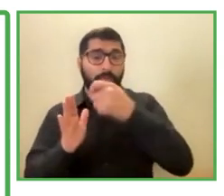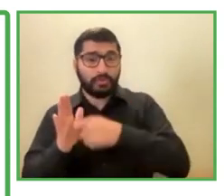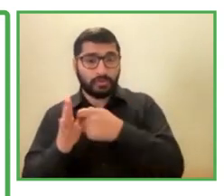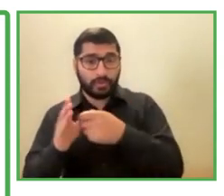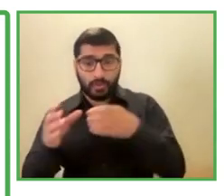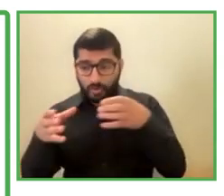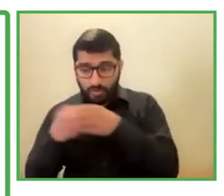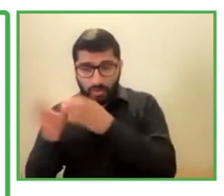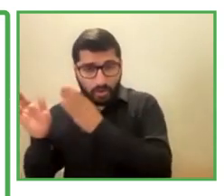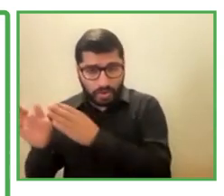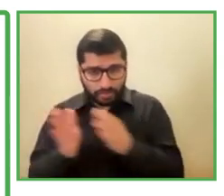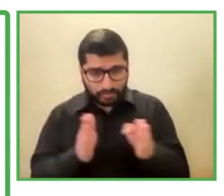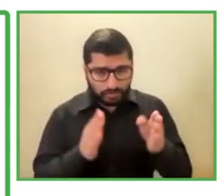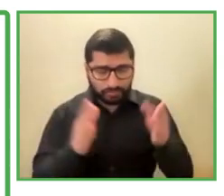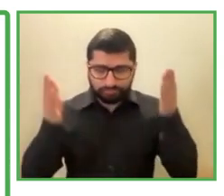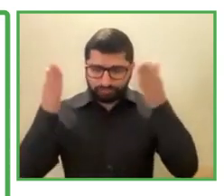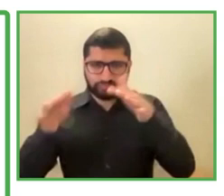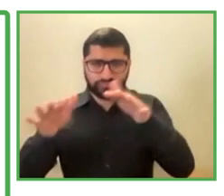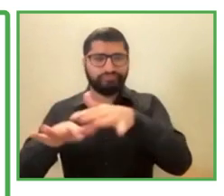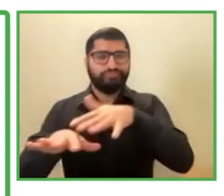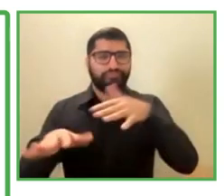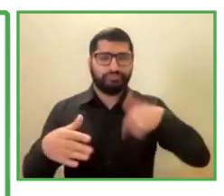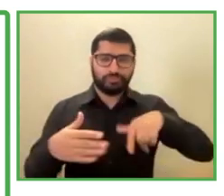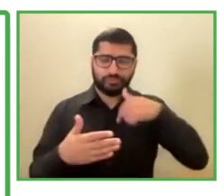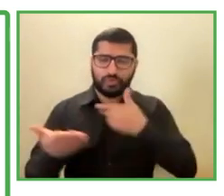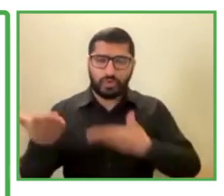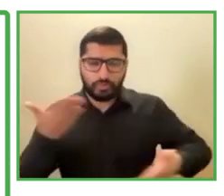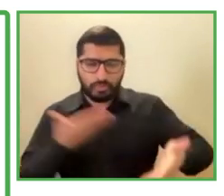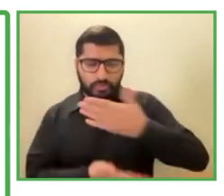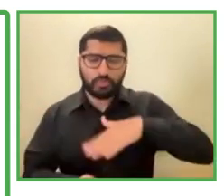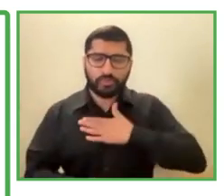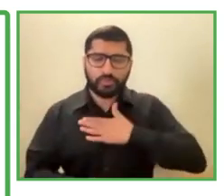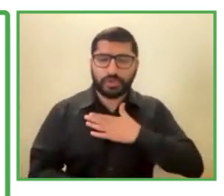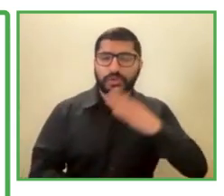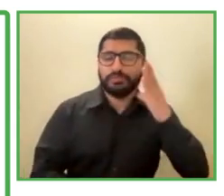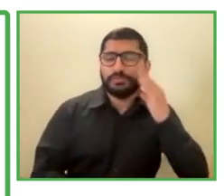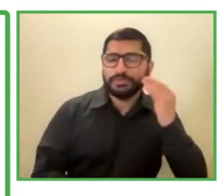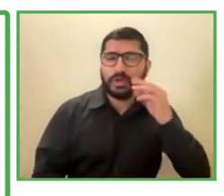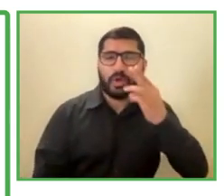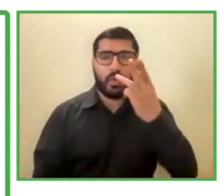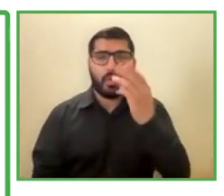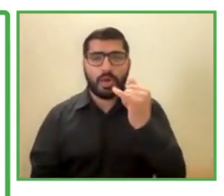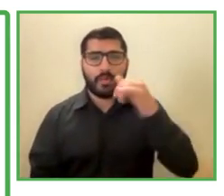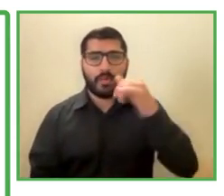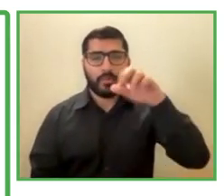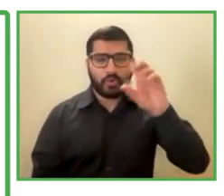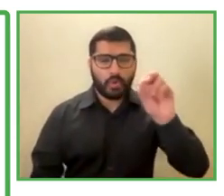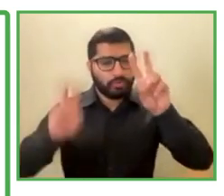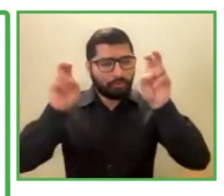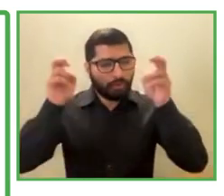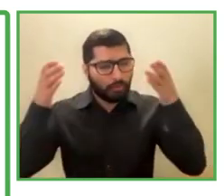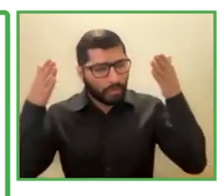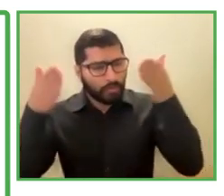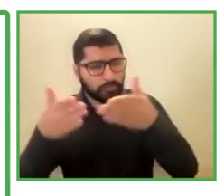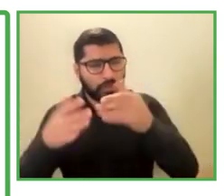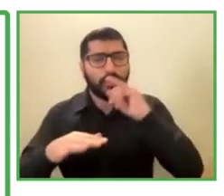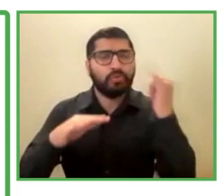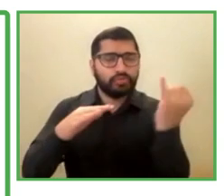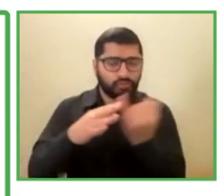from Wipro with regard to disability inclusion. So to add to my introduction,